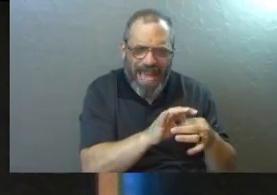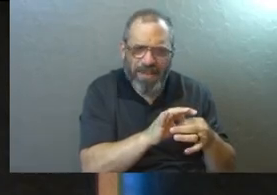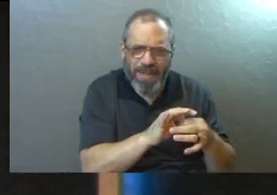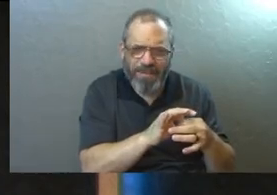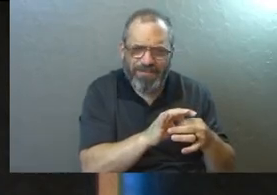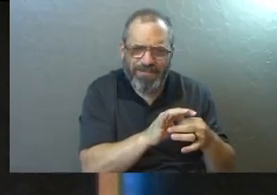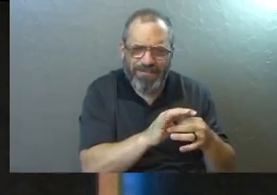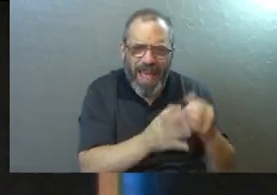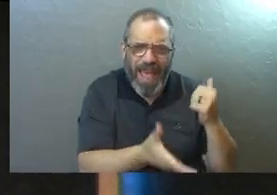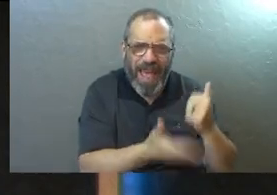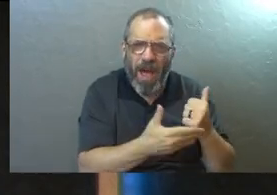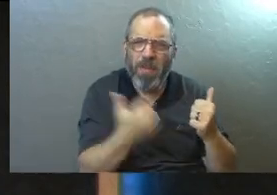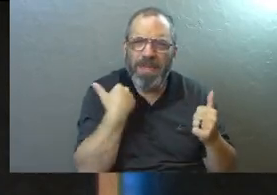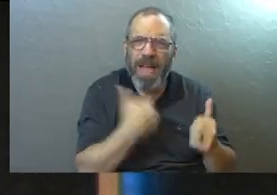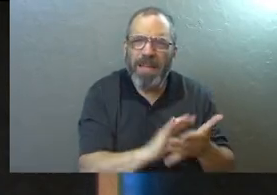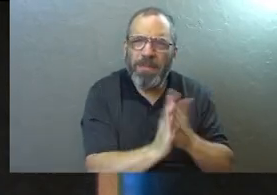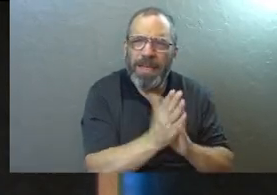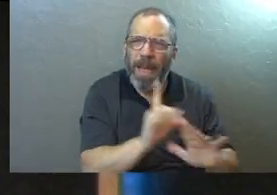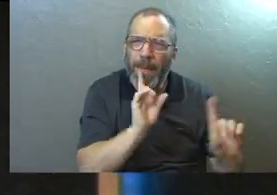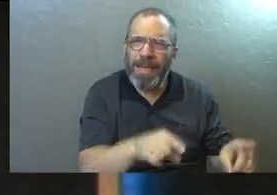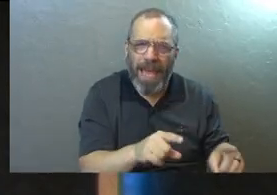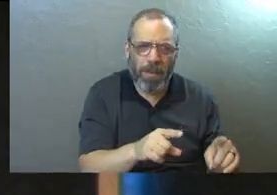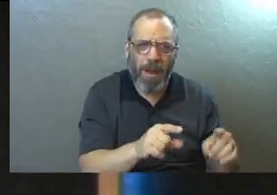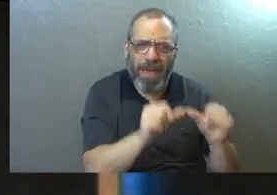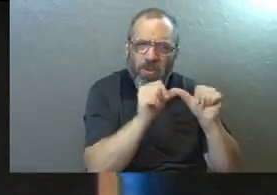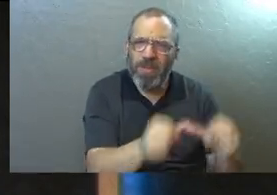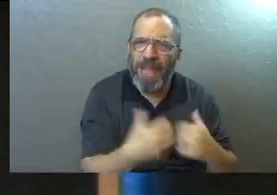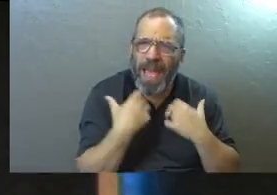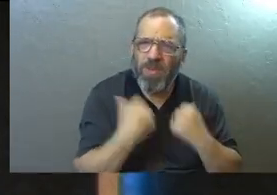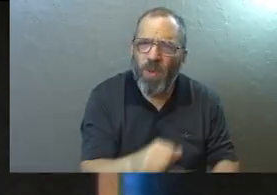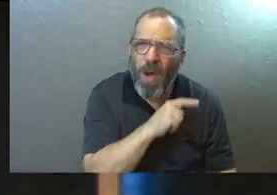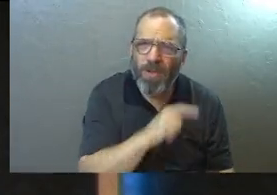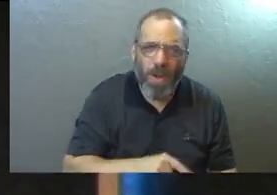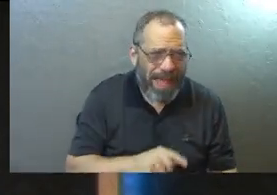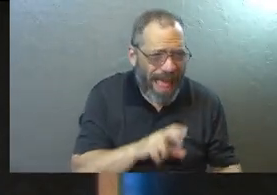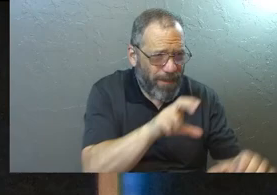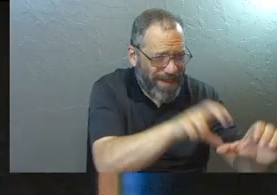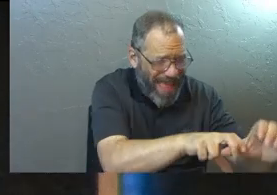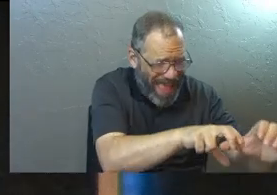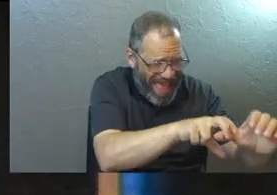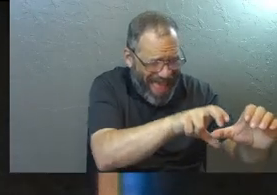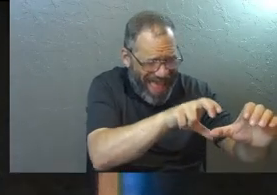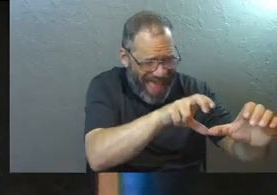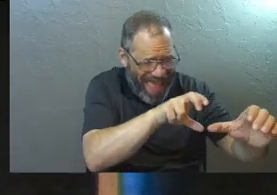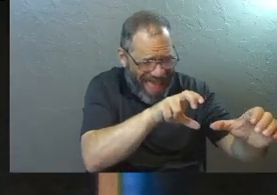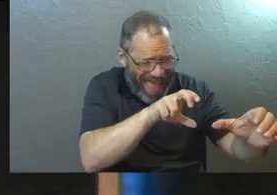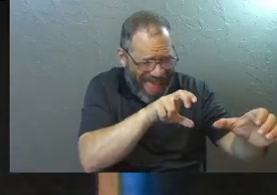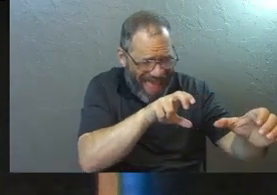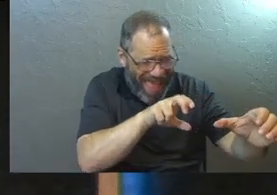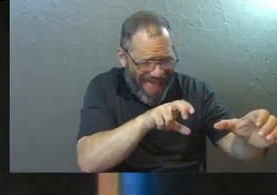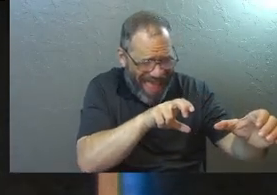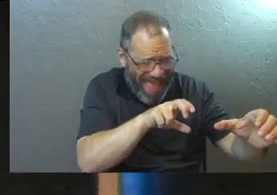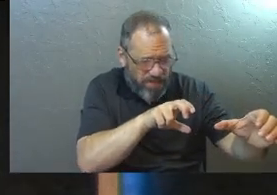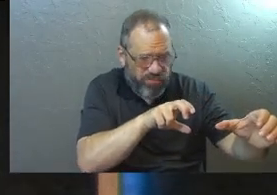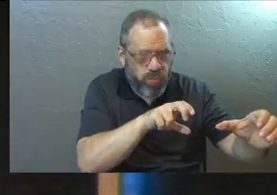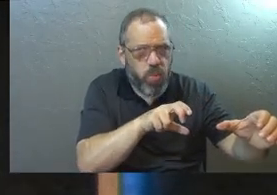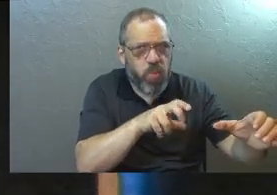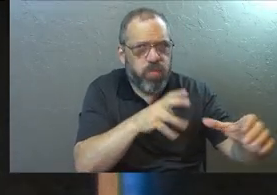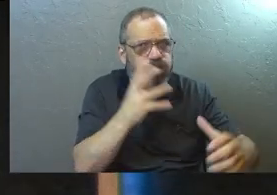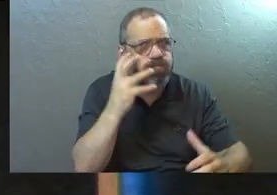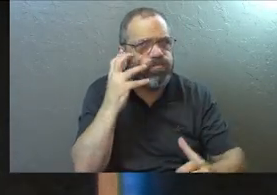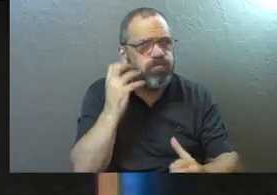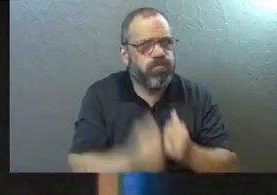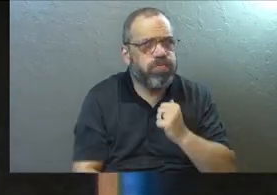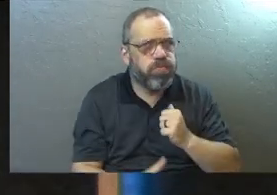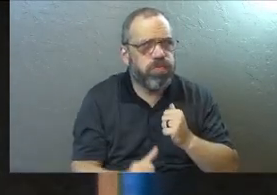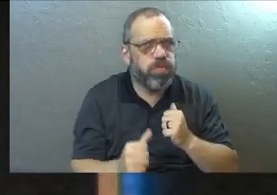inspires us to stay strong in the Lord. And when you walk away from that, it can be very, very tough on